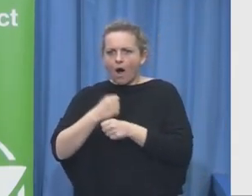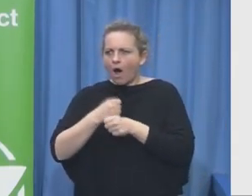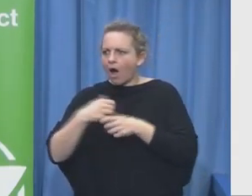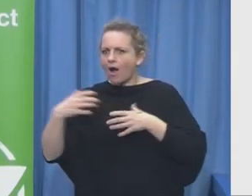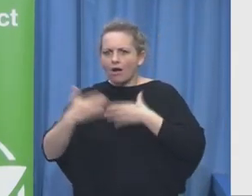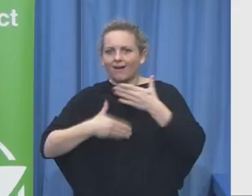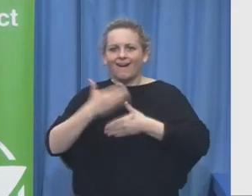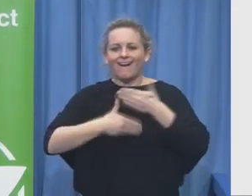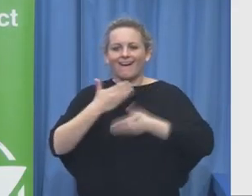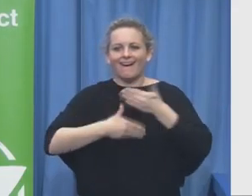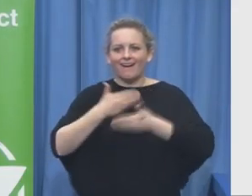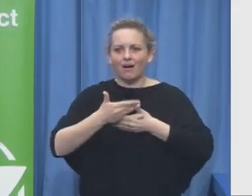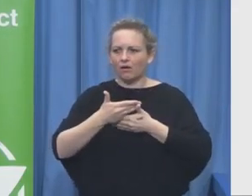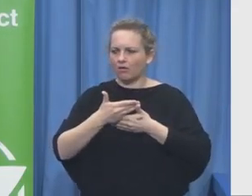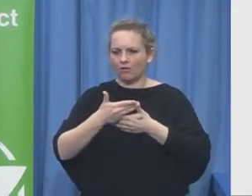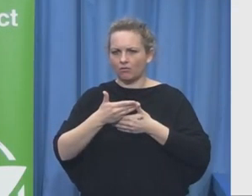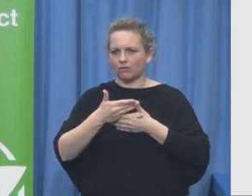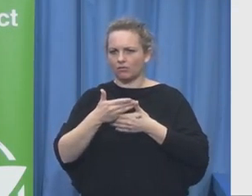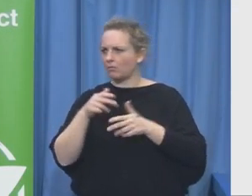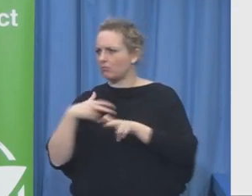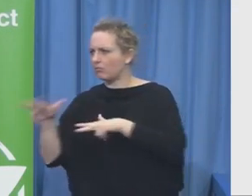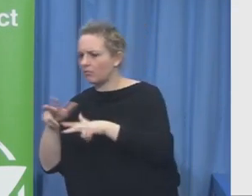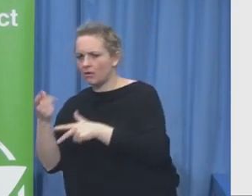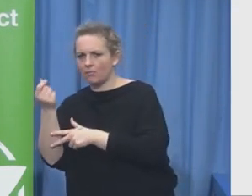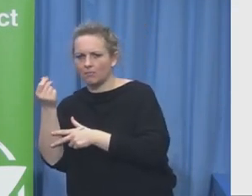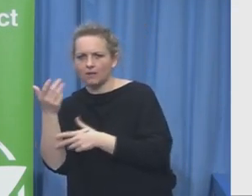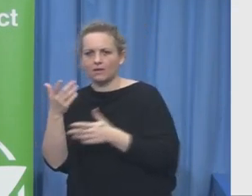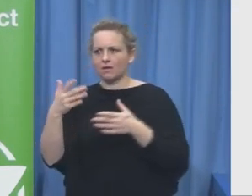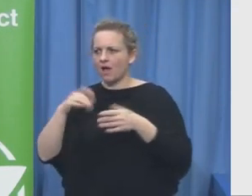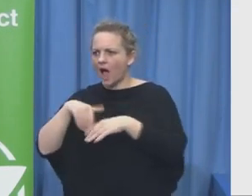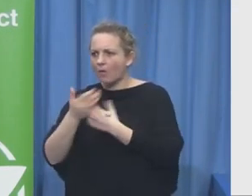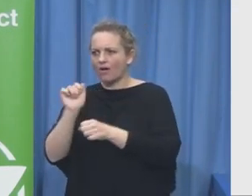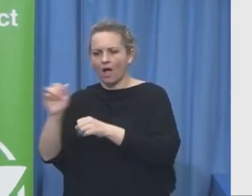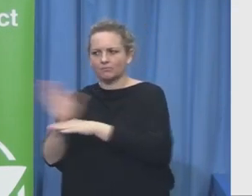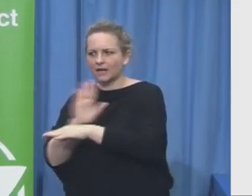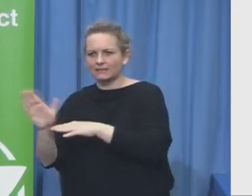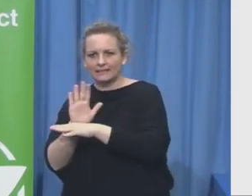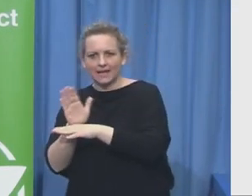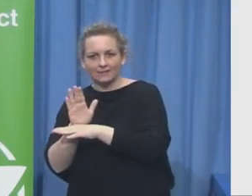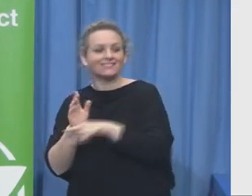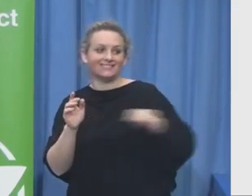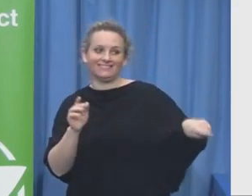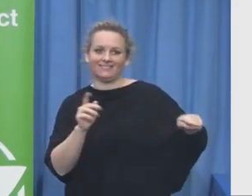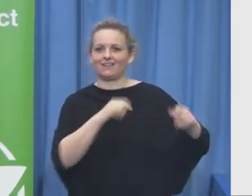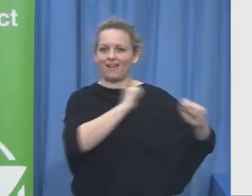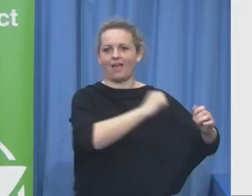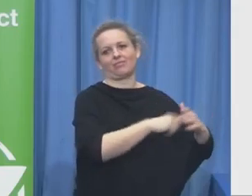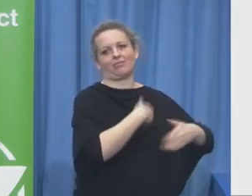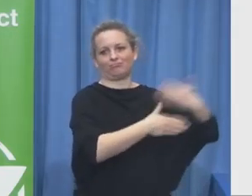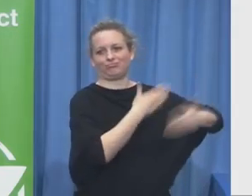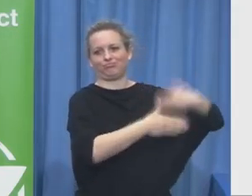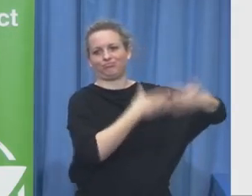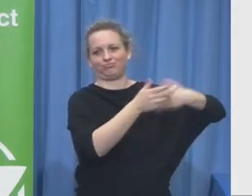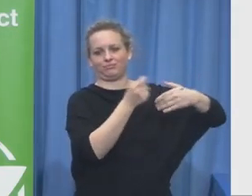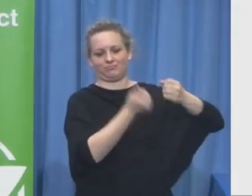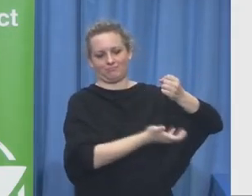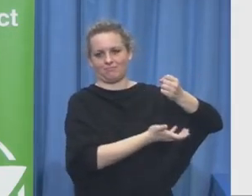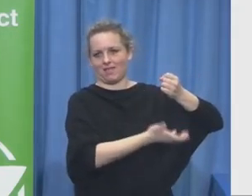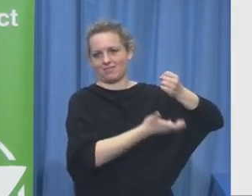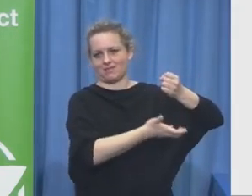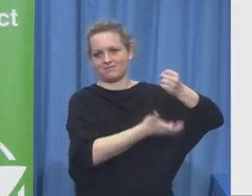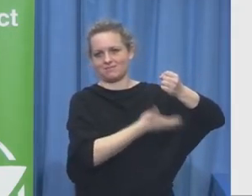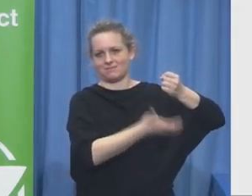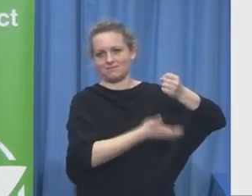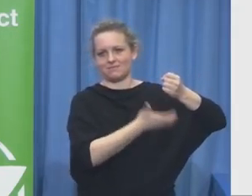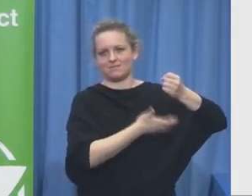that we all have to follow. So we all understand that in the philanthropy business world we have independence and we can